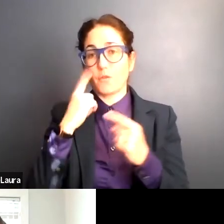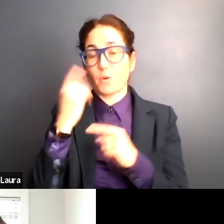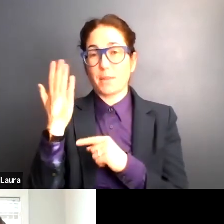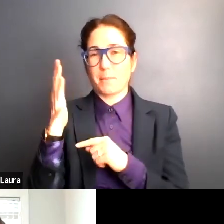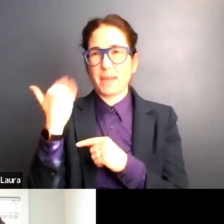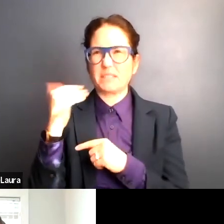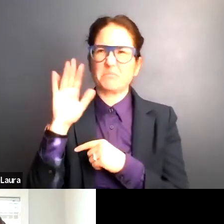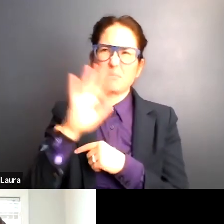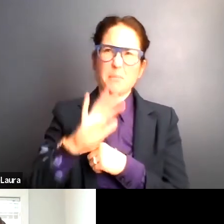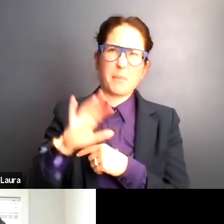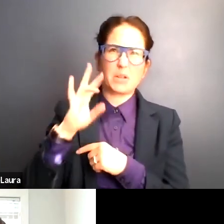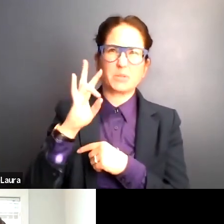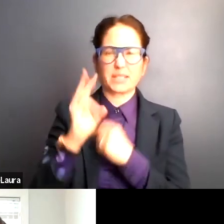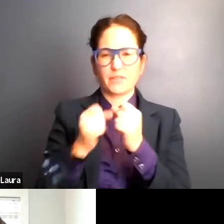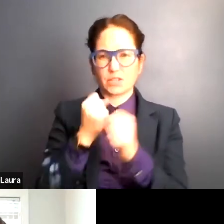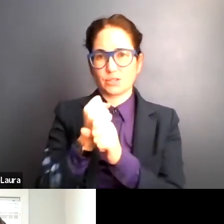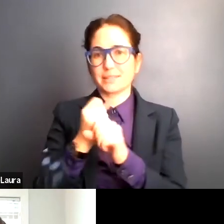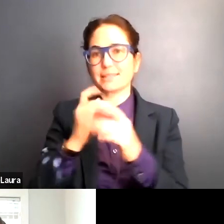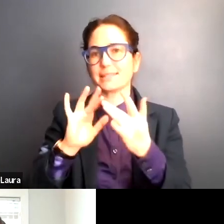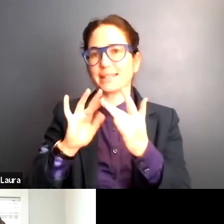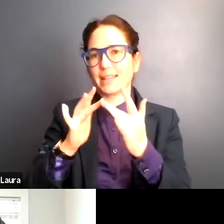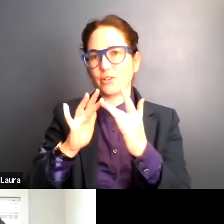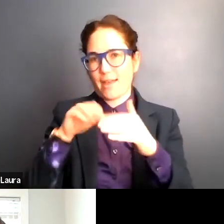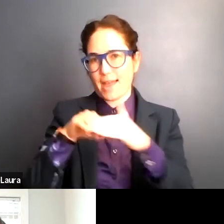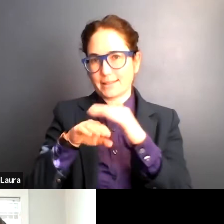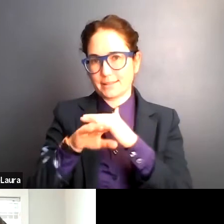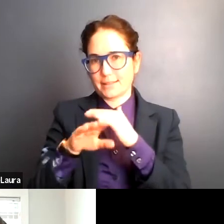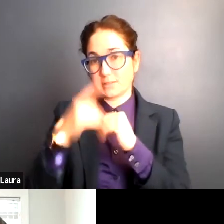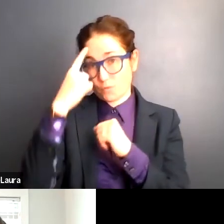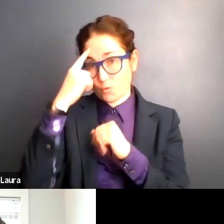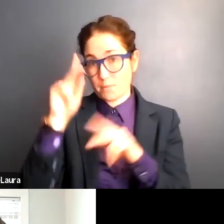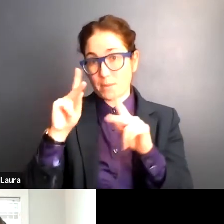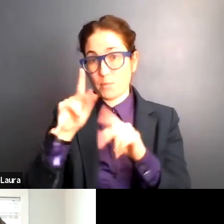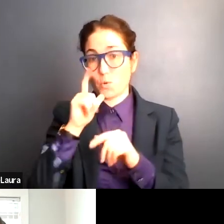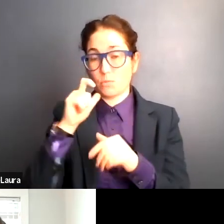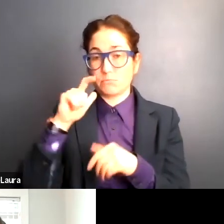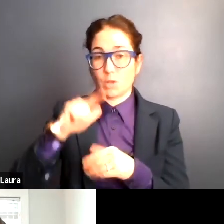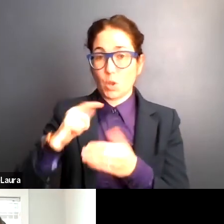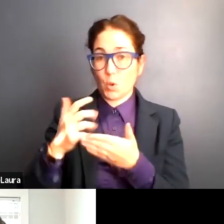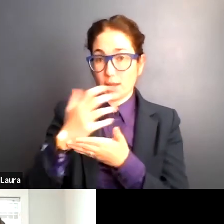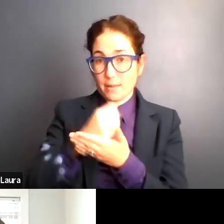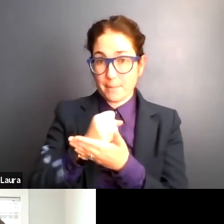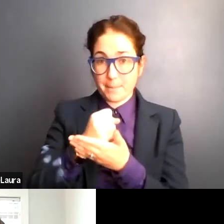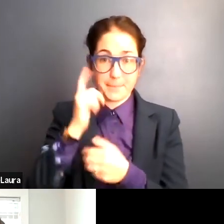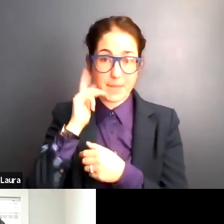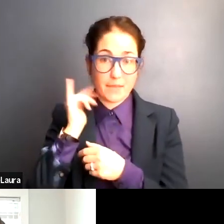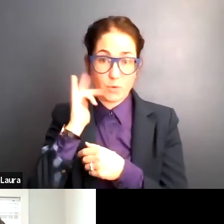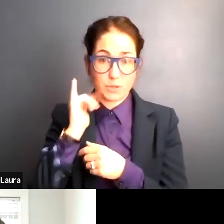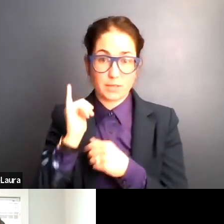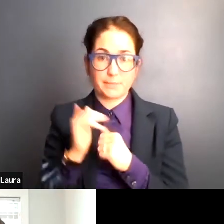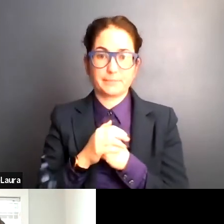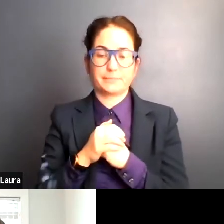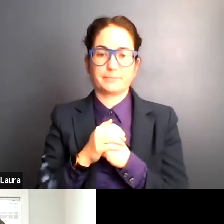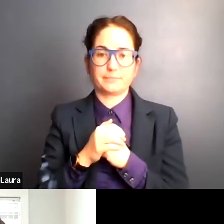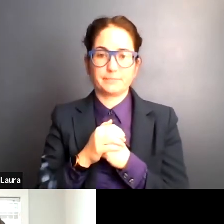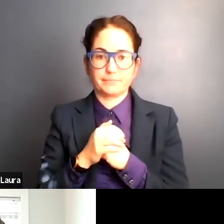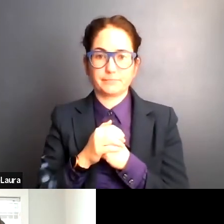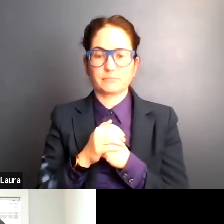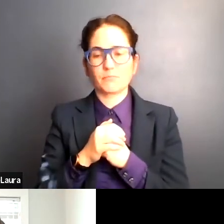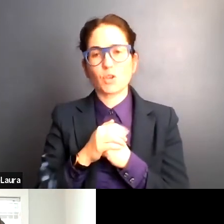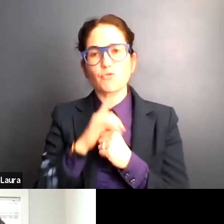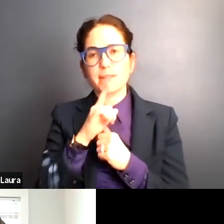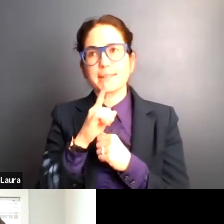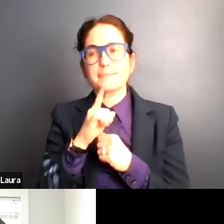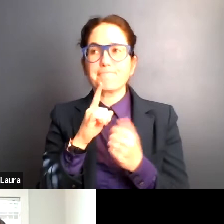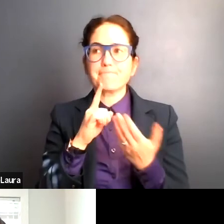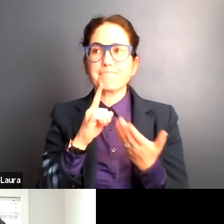years, internet access for folks who are low income in California. And again, it's, it's,